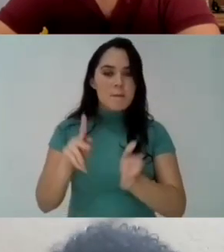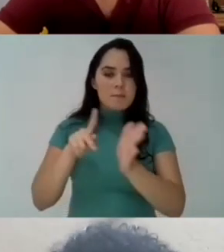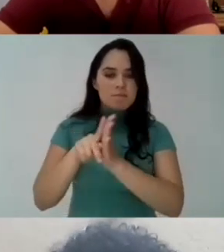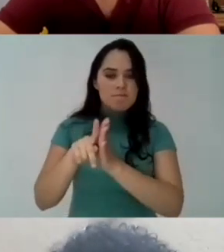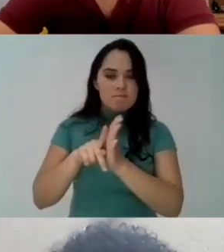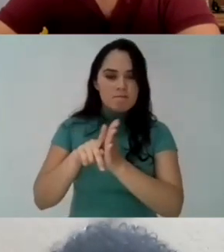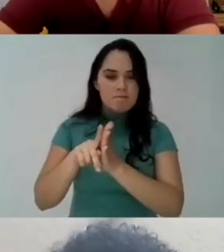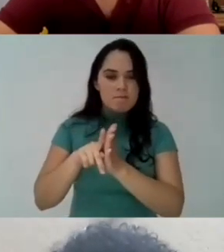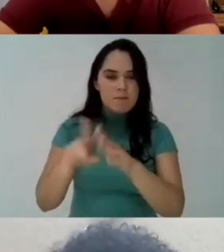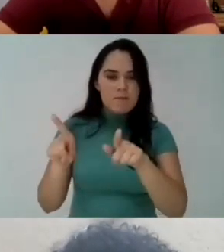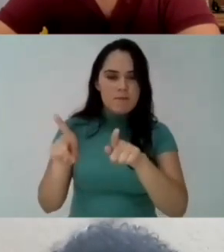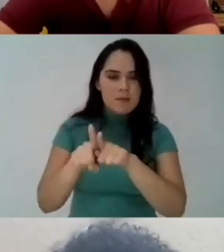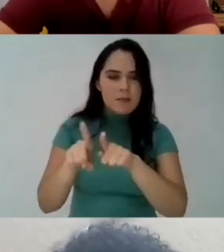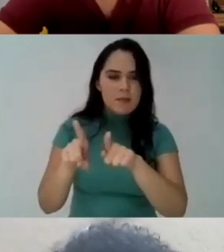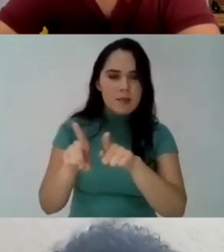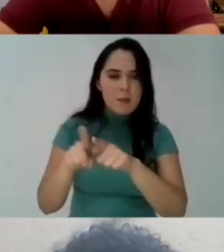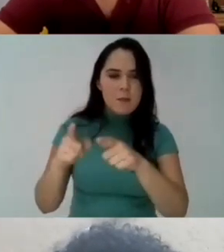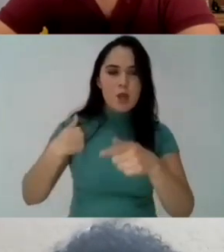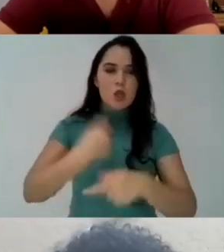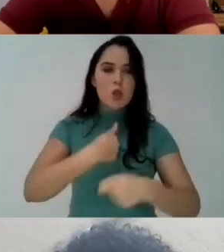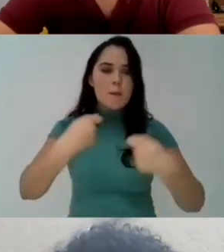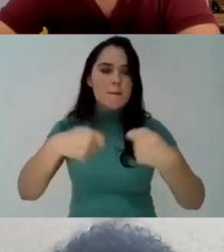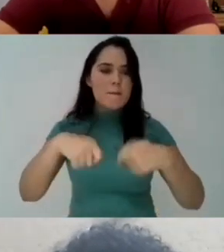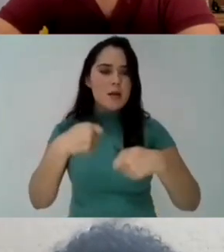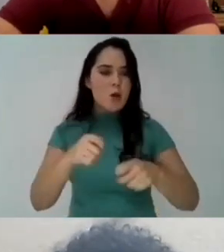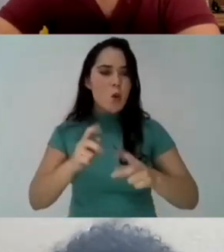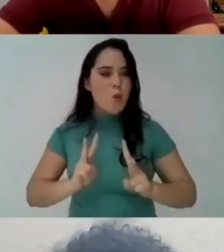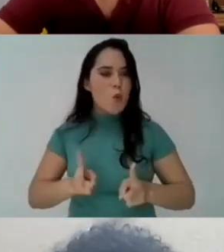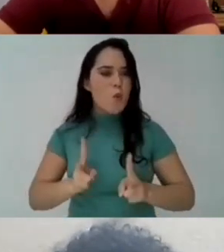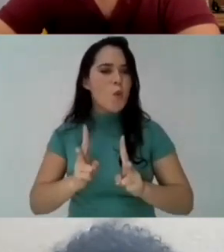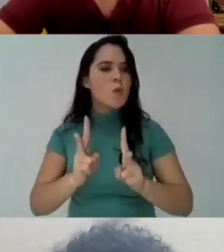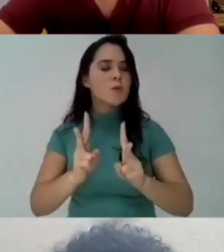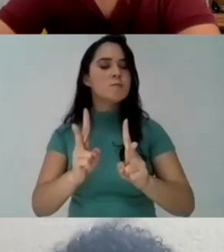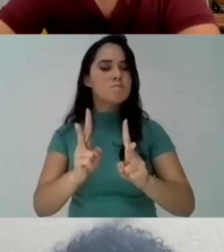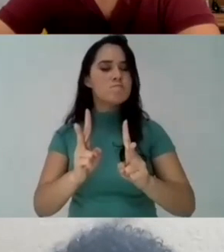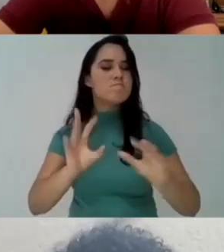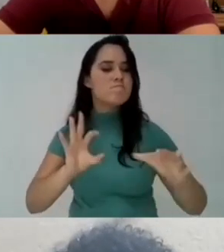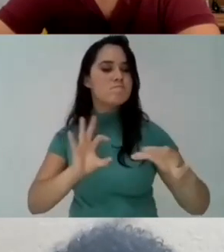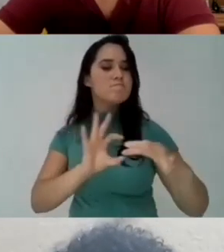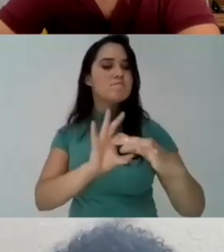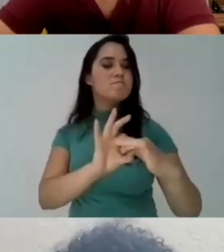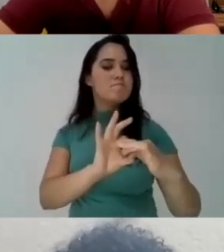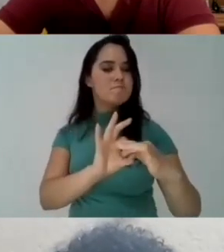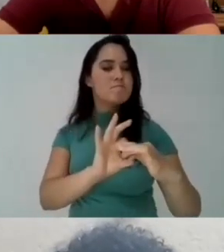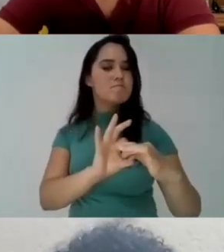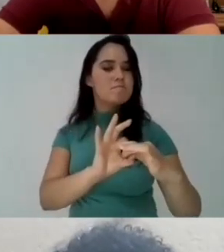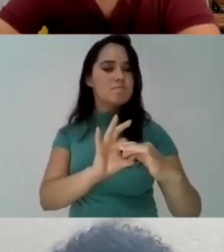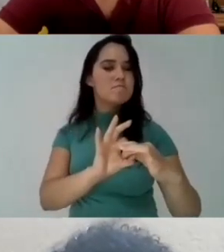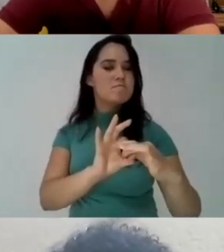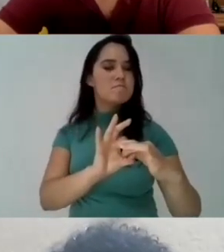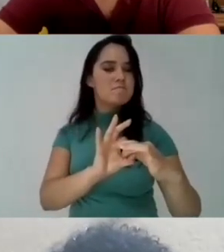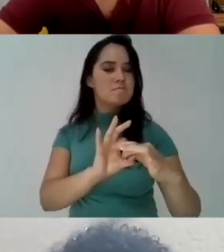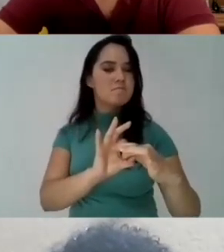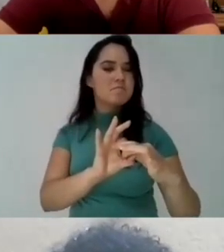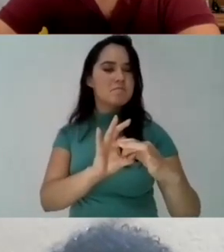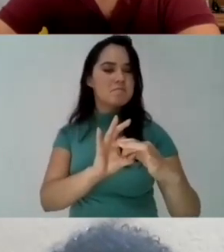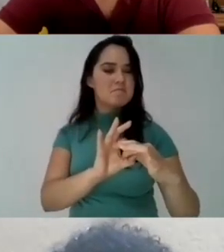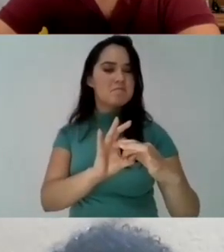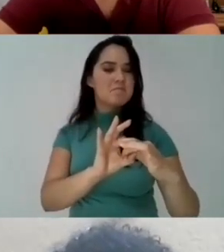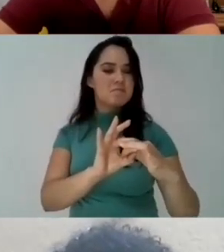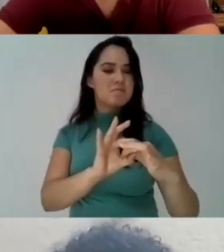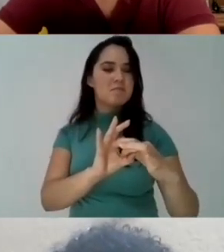you students and researchers who are in the international circuit